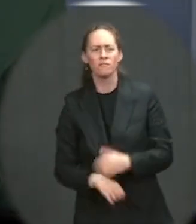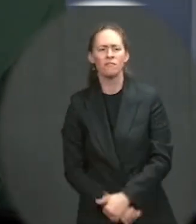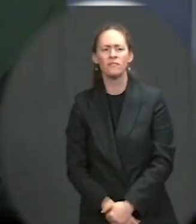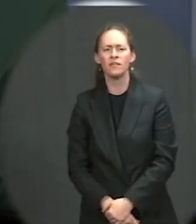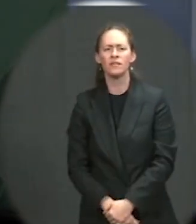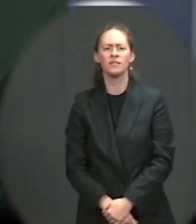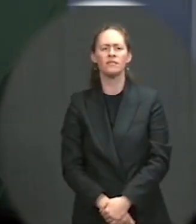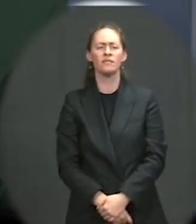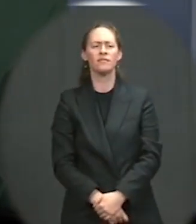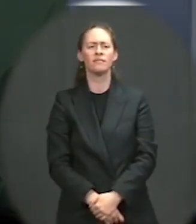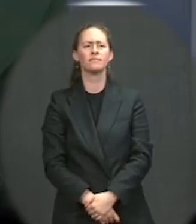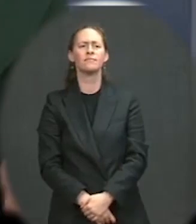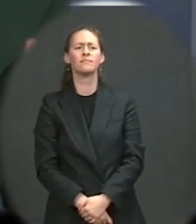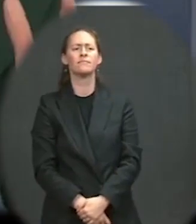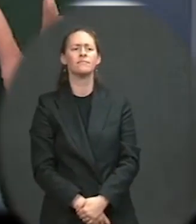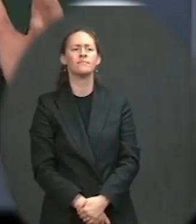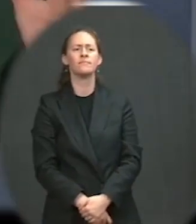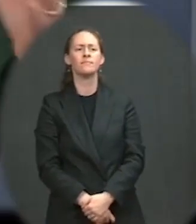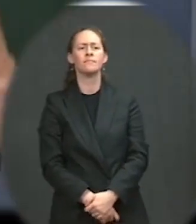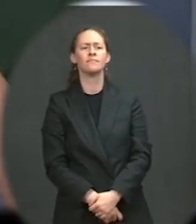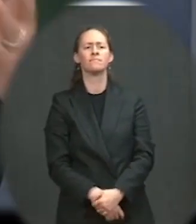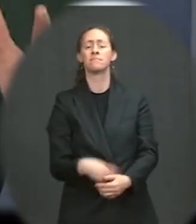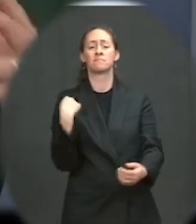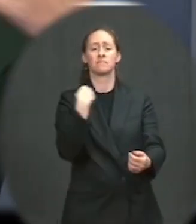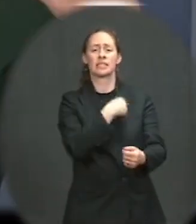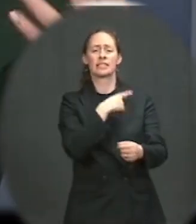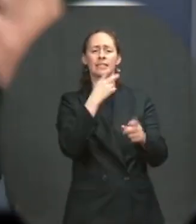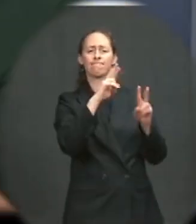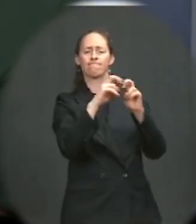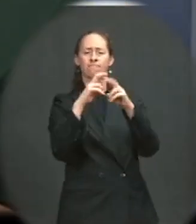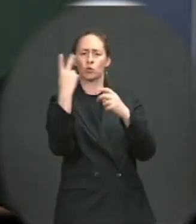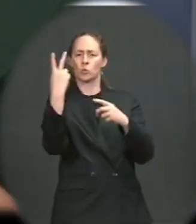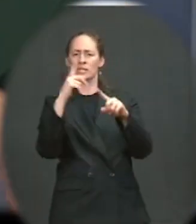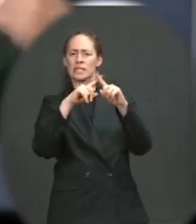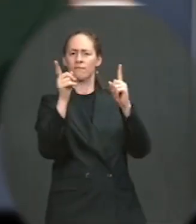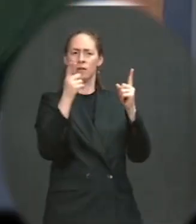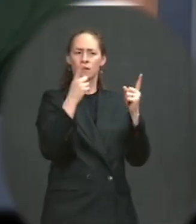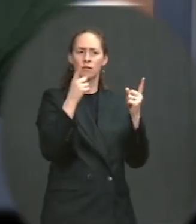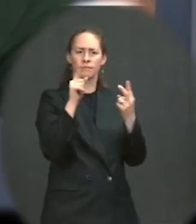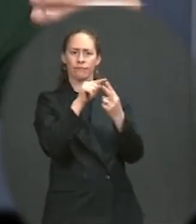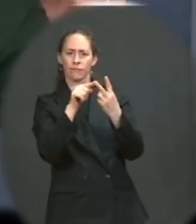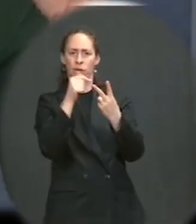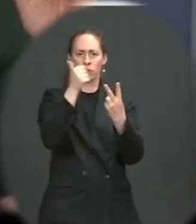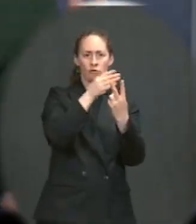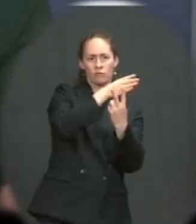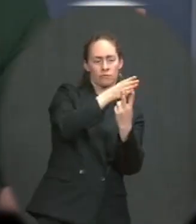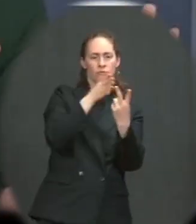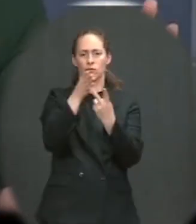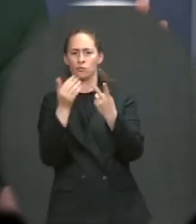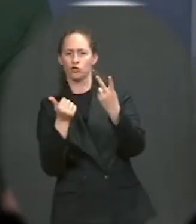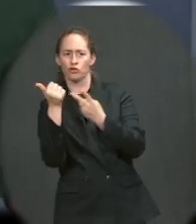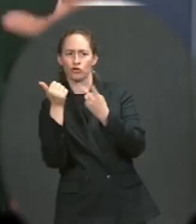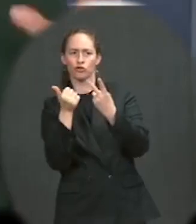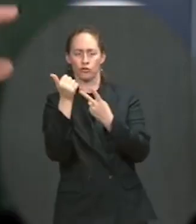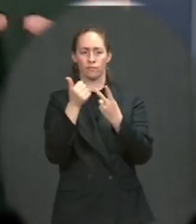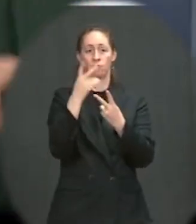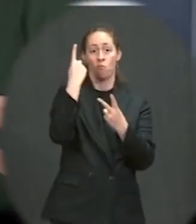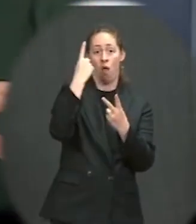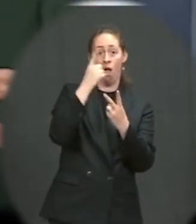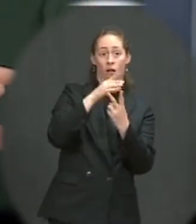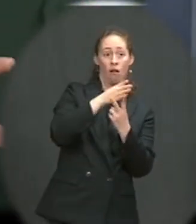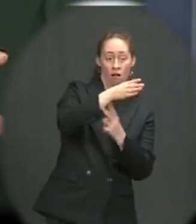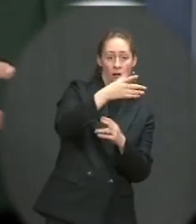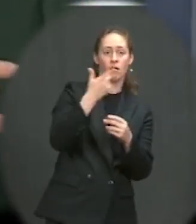two-track strategy, right? So there are different discussions and negotiations happening today. One track, the American Jobs Plan, or big